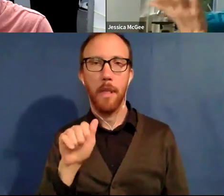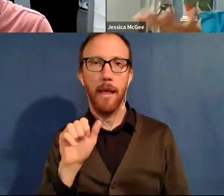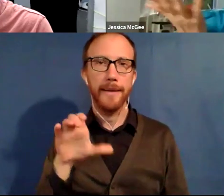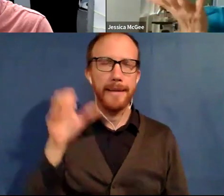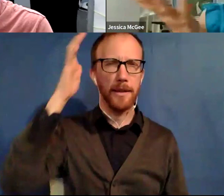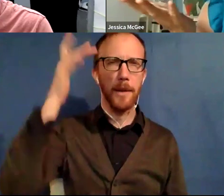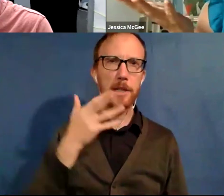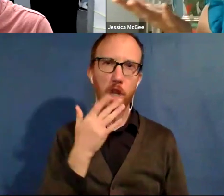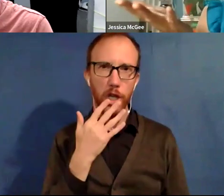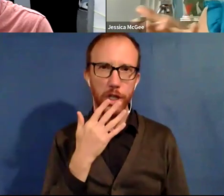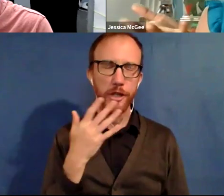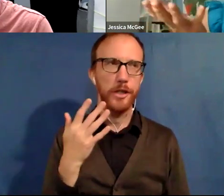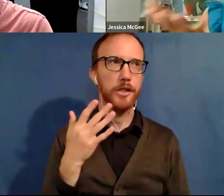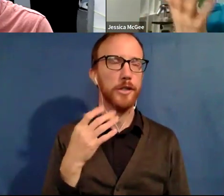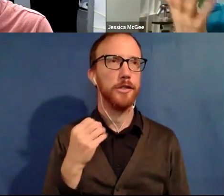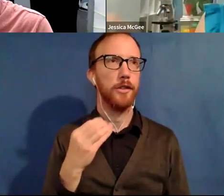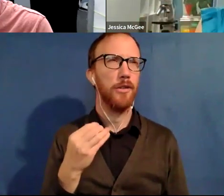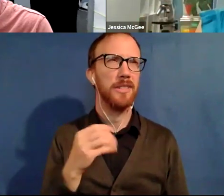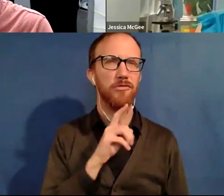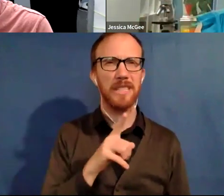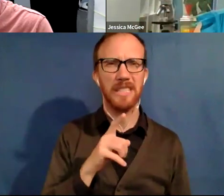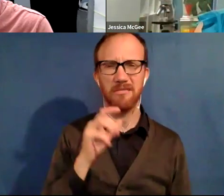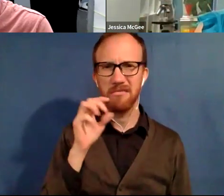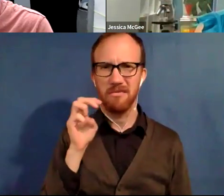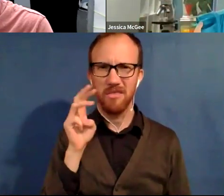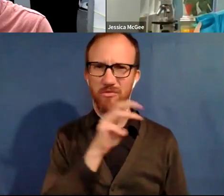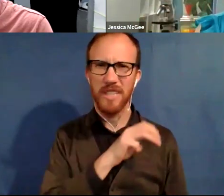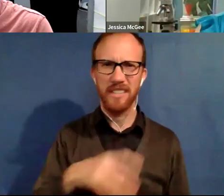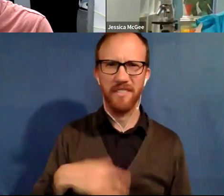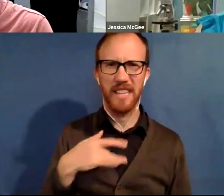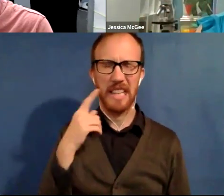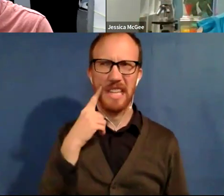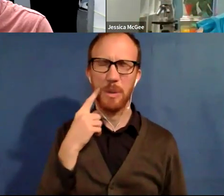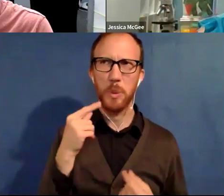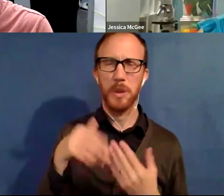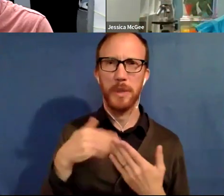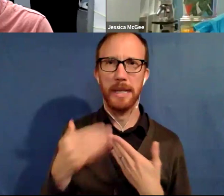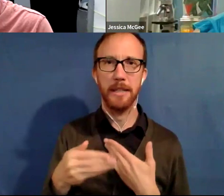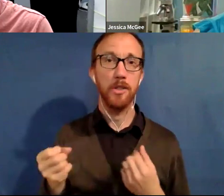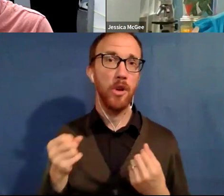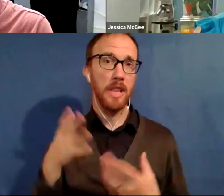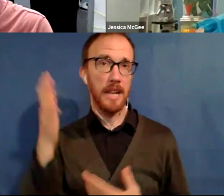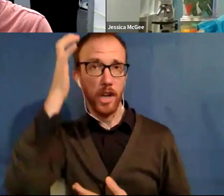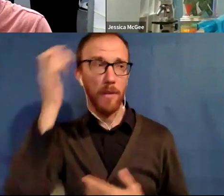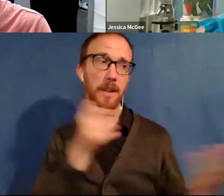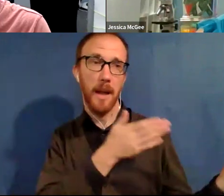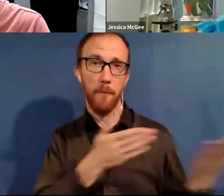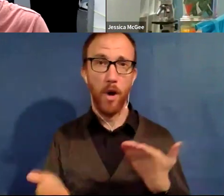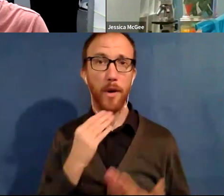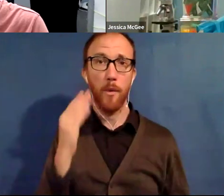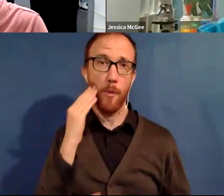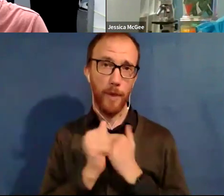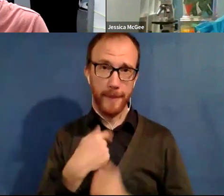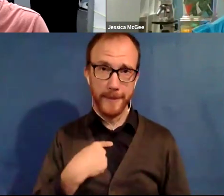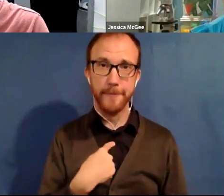weird feeling of what's next. So I ended up bringing a bunch of garbage home with me to, uh,